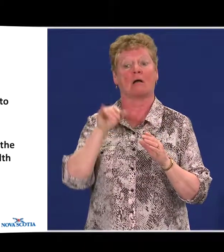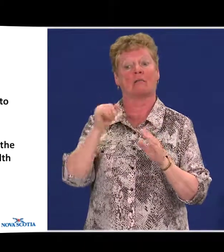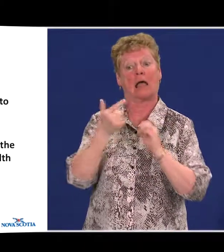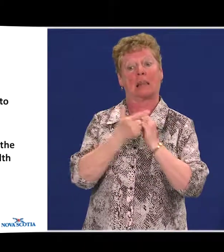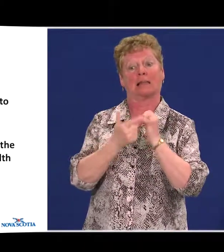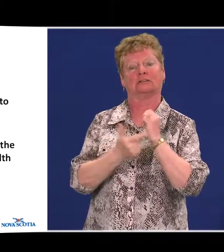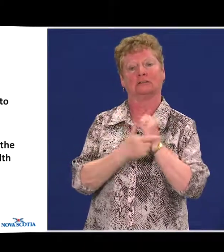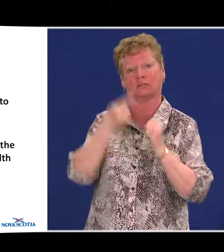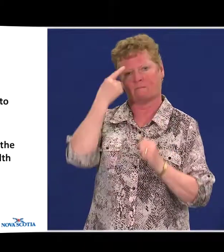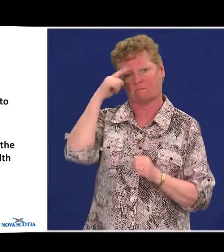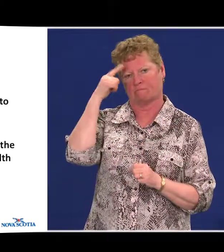legislation apply to?